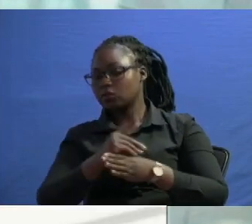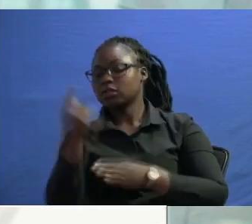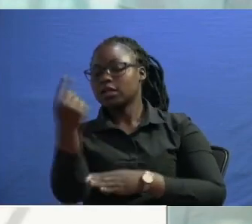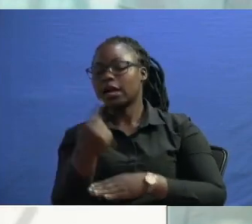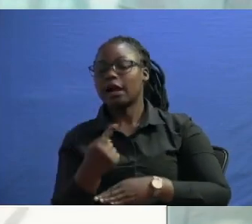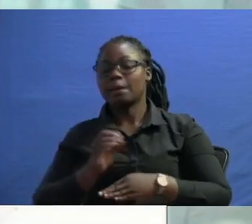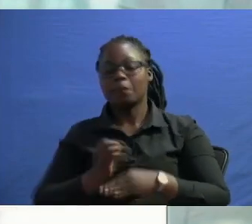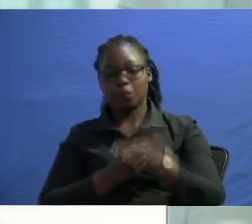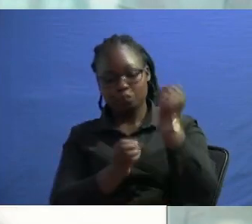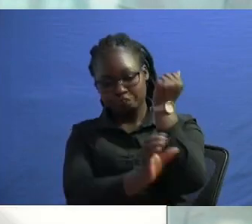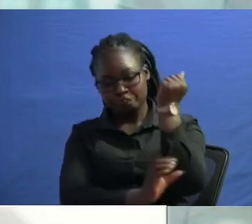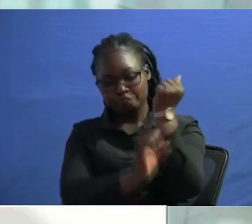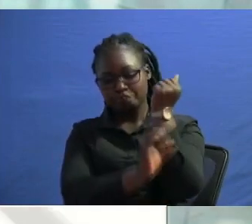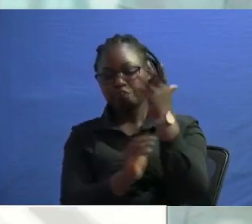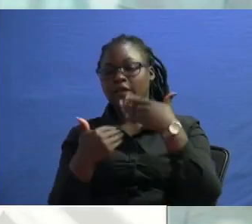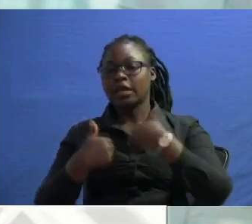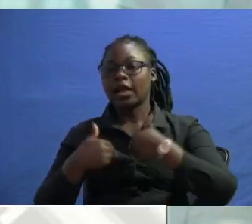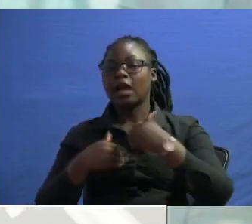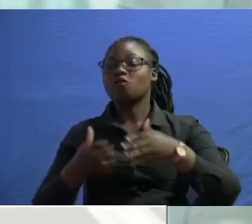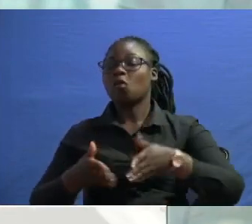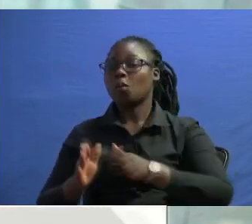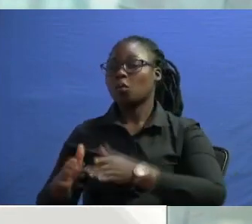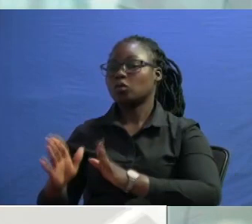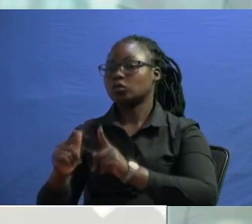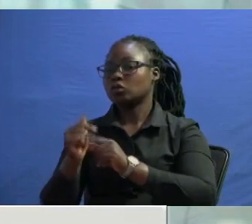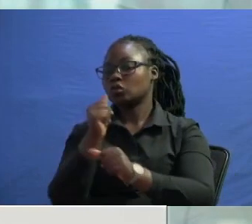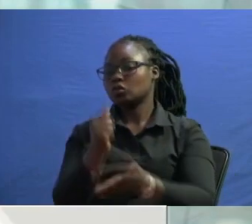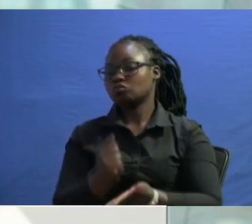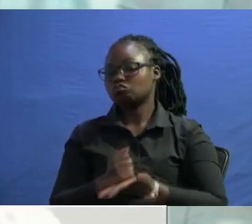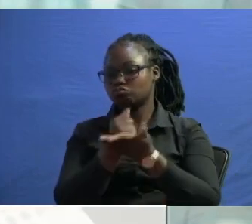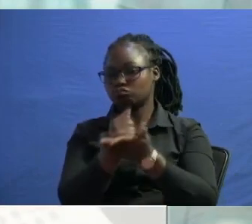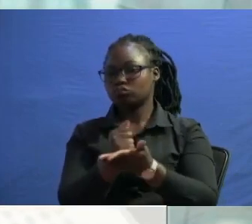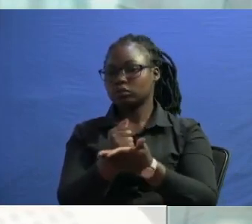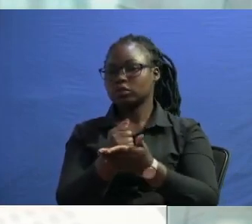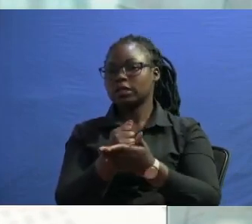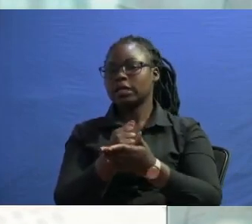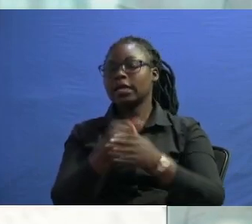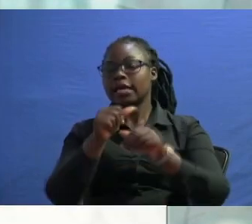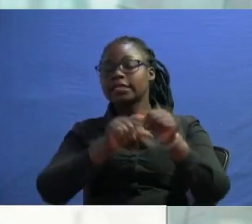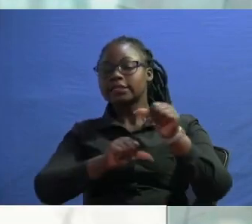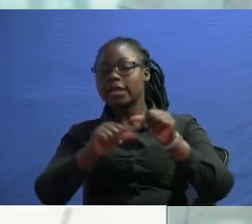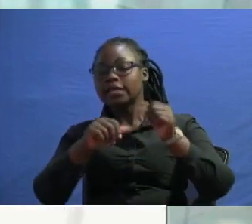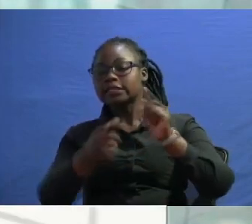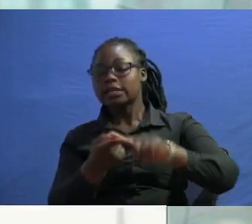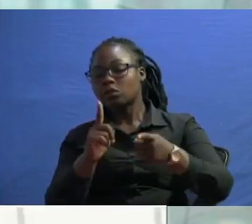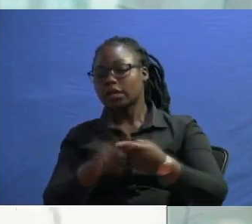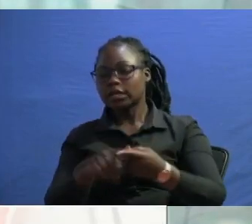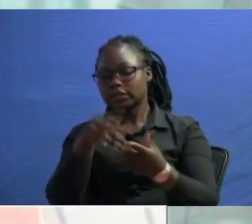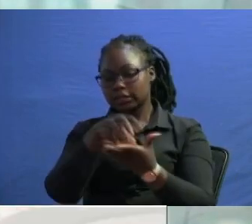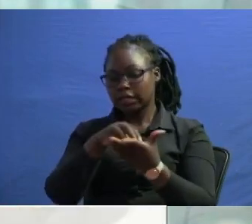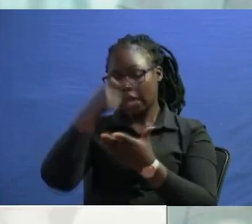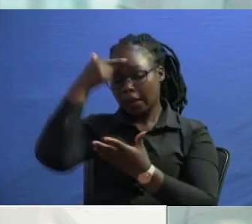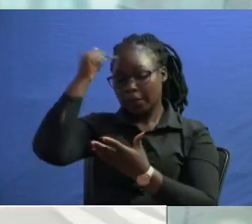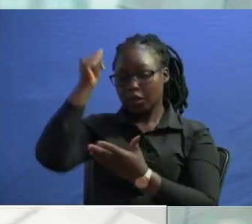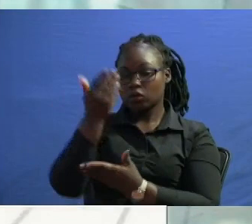has got uh an opportunity to help in stabilizing a particular state uh because this is